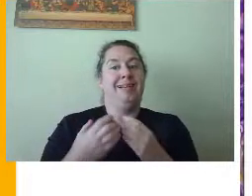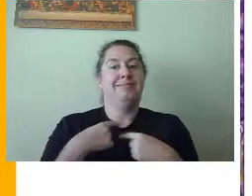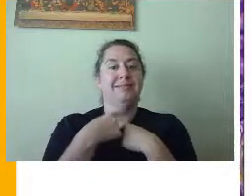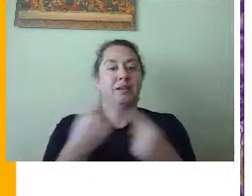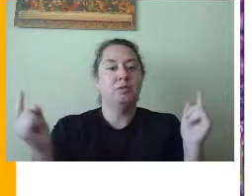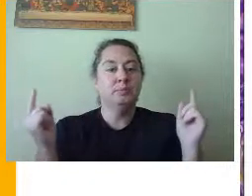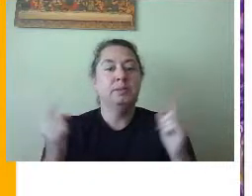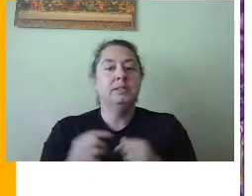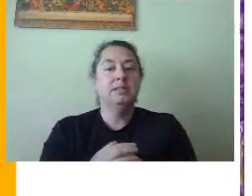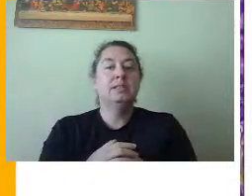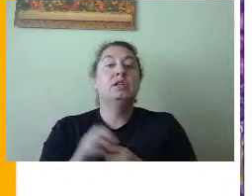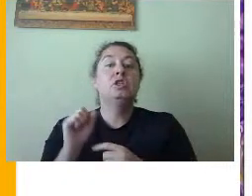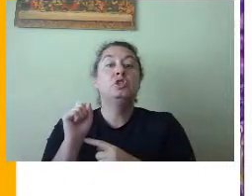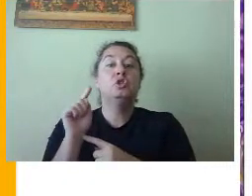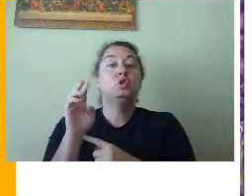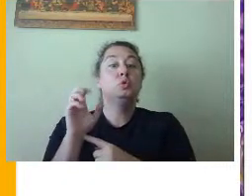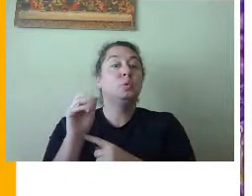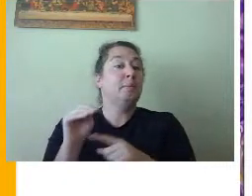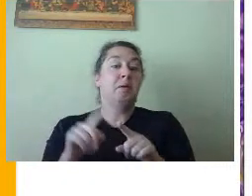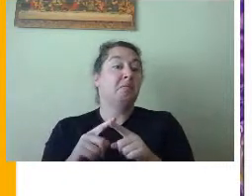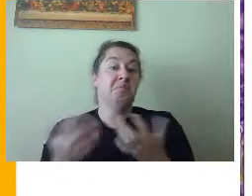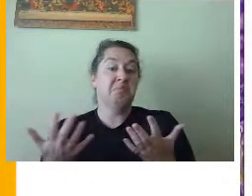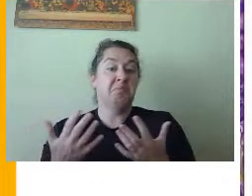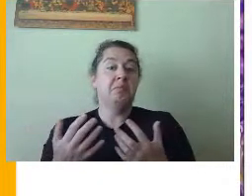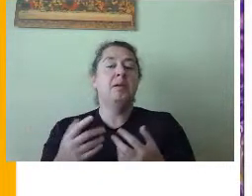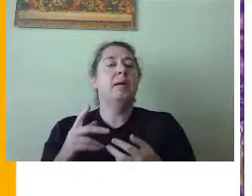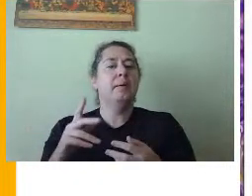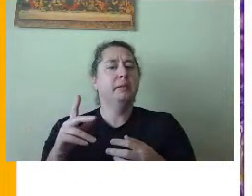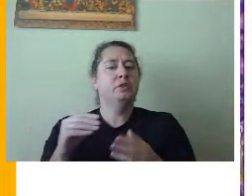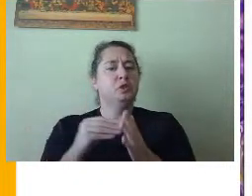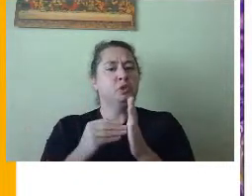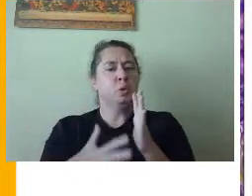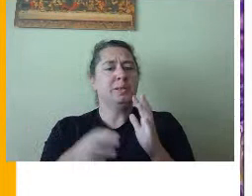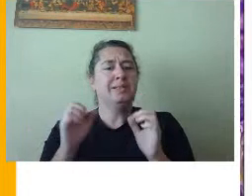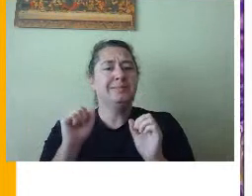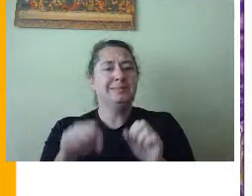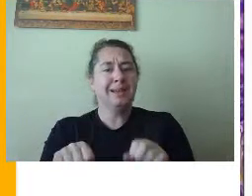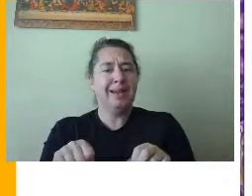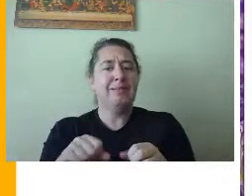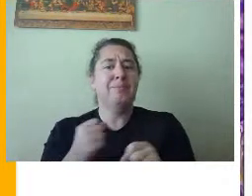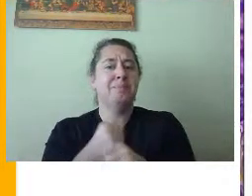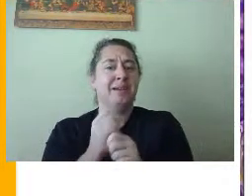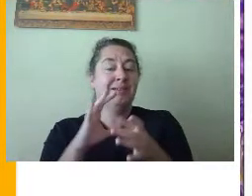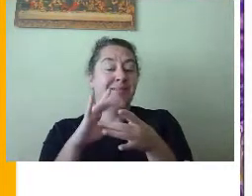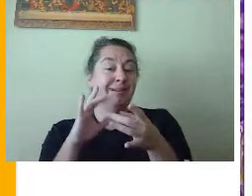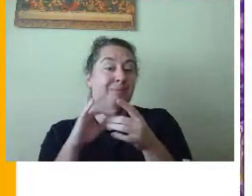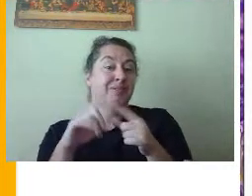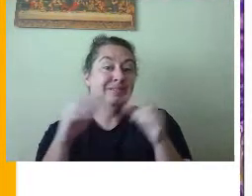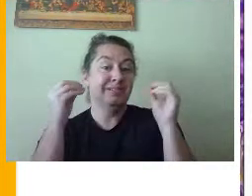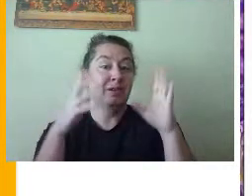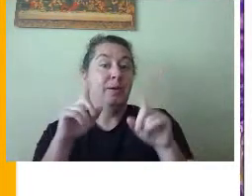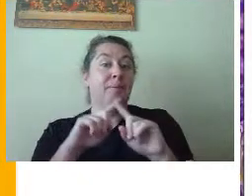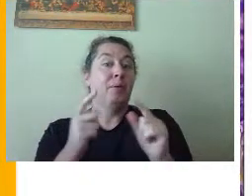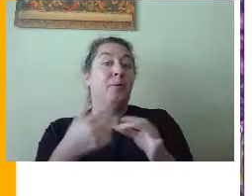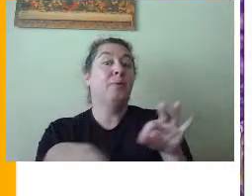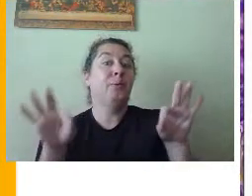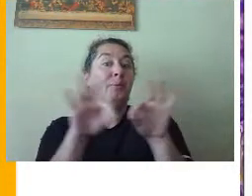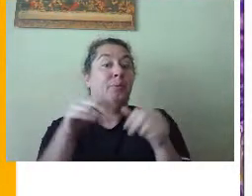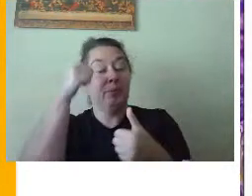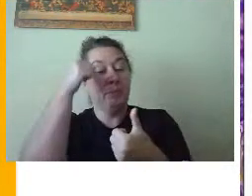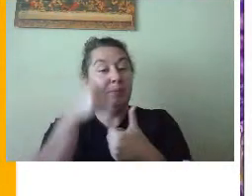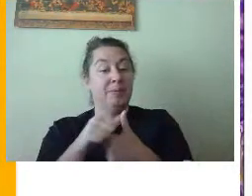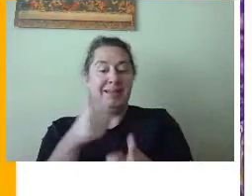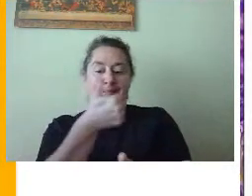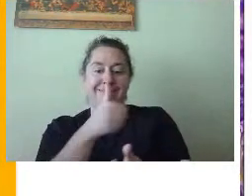The stream also is a place where students can comment. They can comment to the teacher, but it's important for them to remember that any